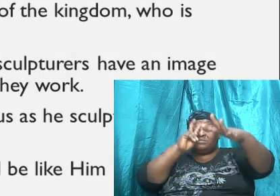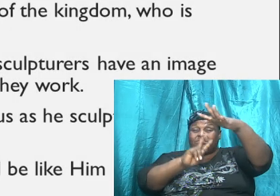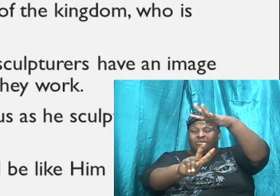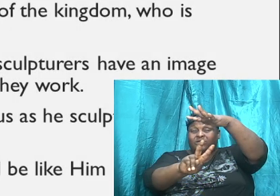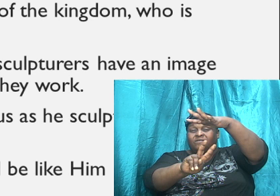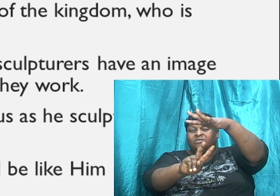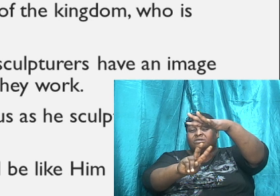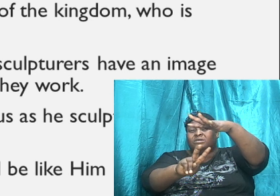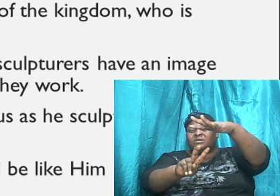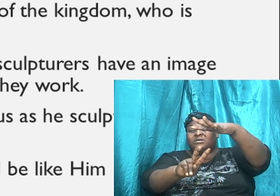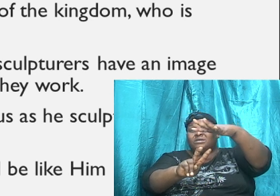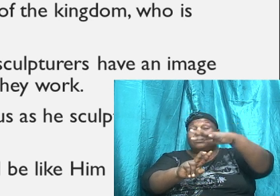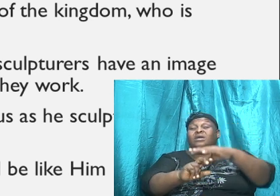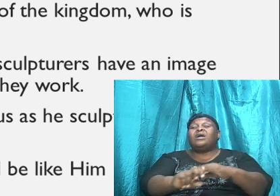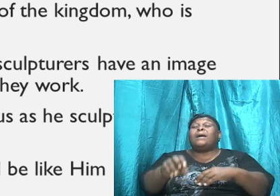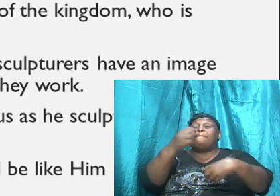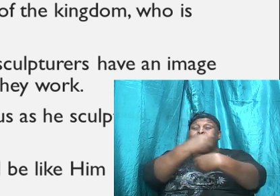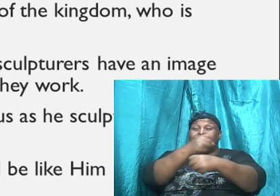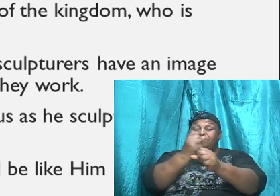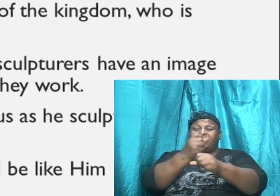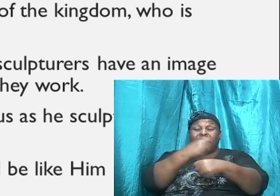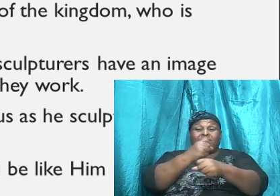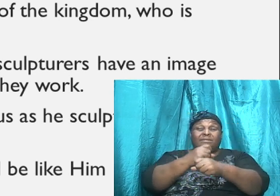and predestine him,